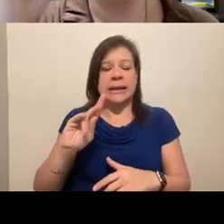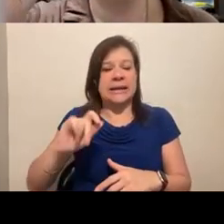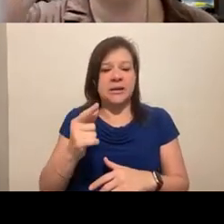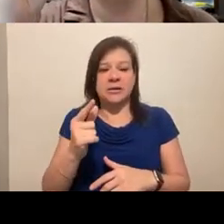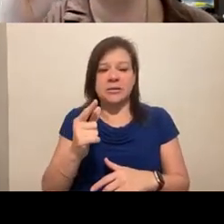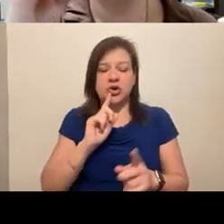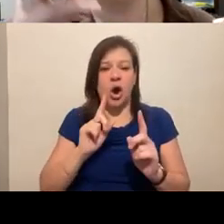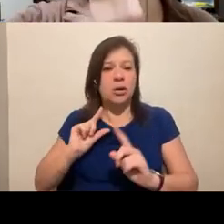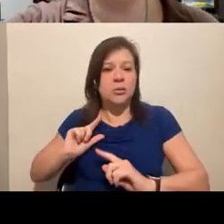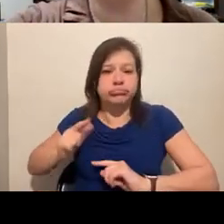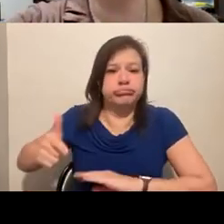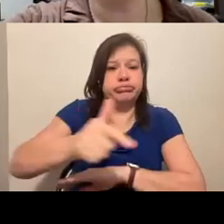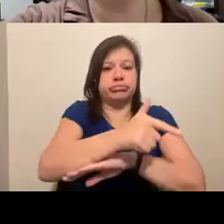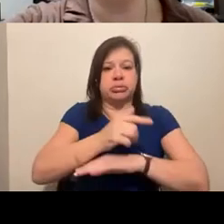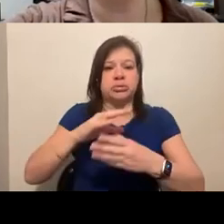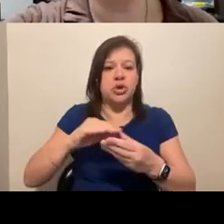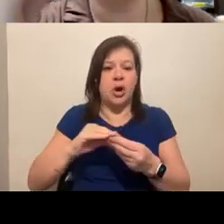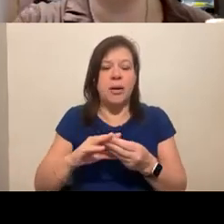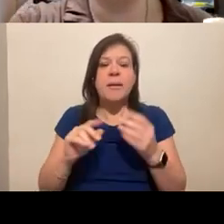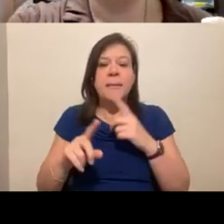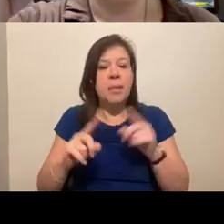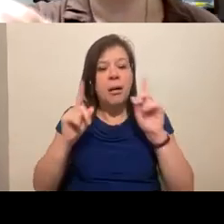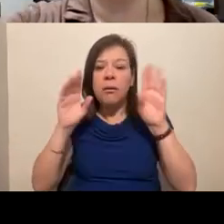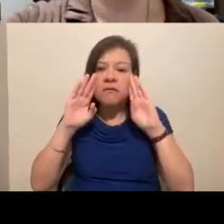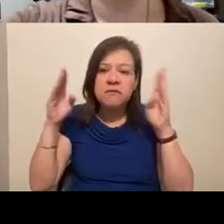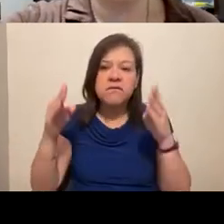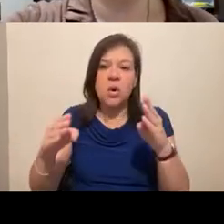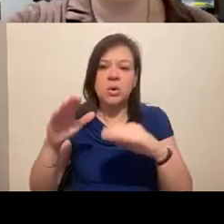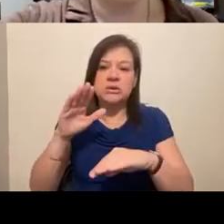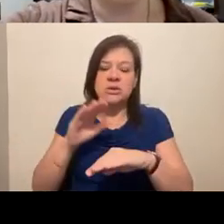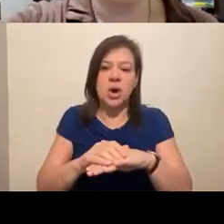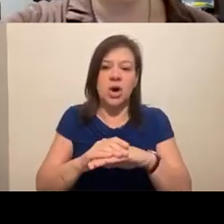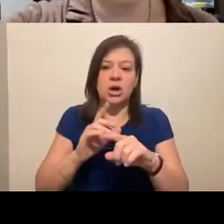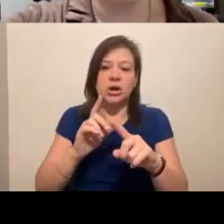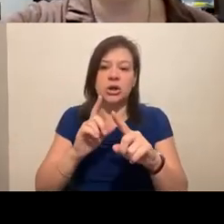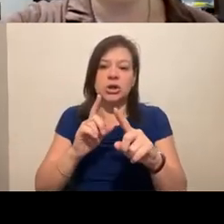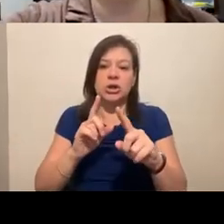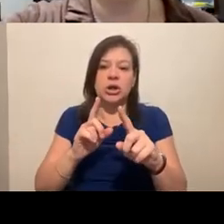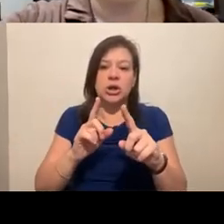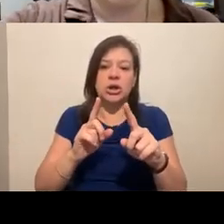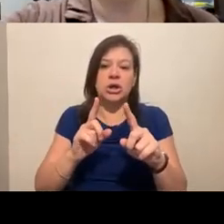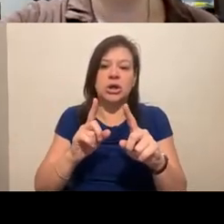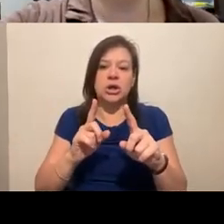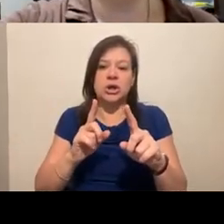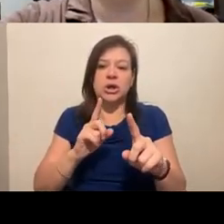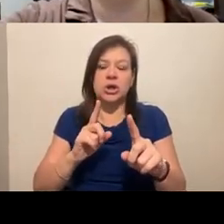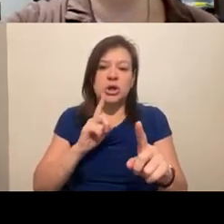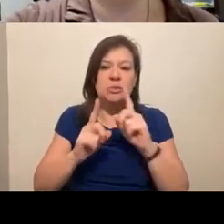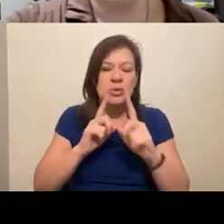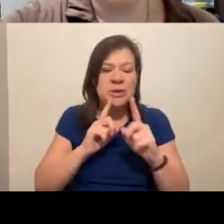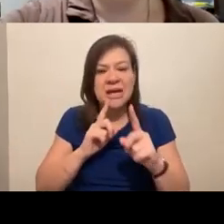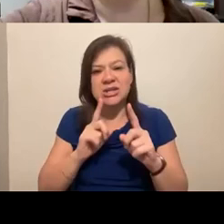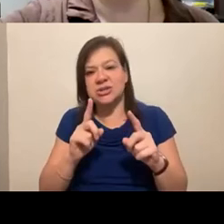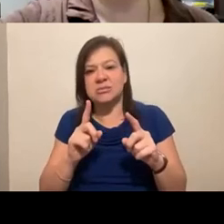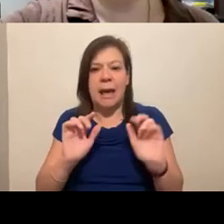but it was all focused on the communication before the event. And how do people even